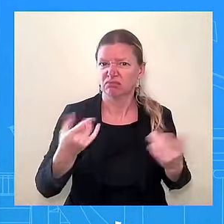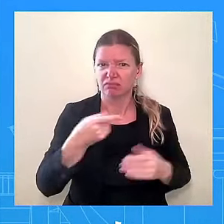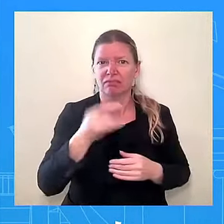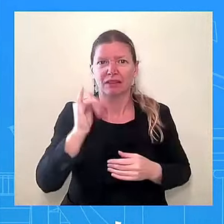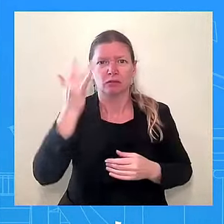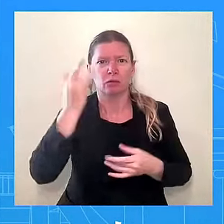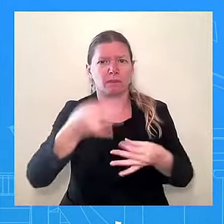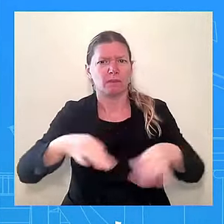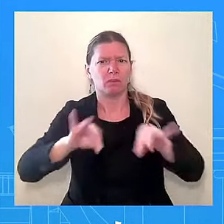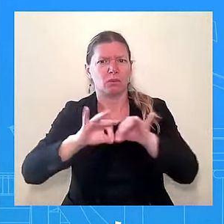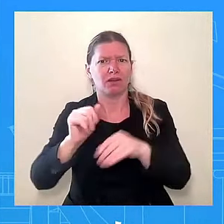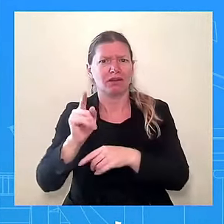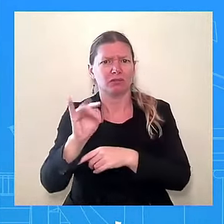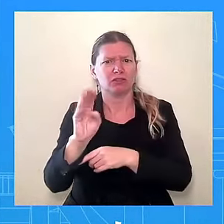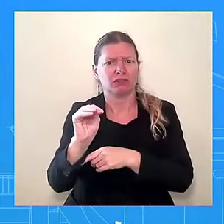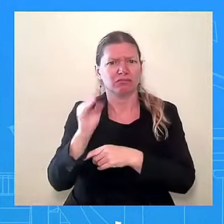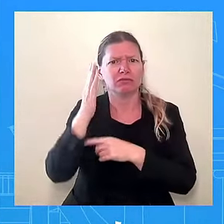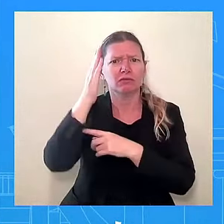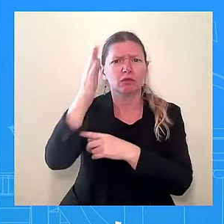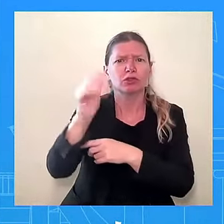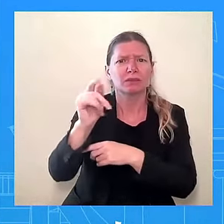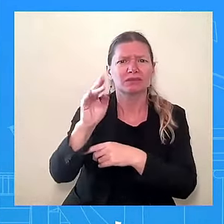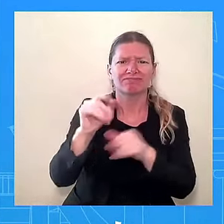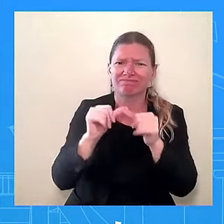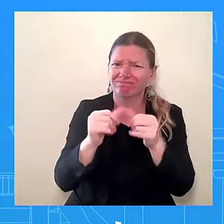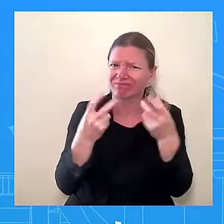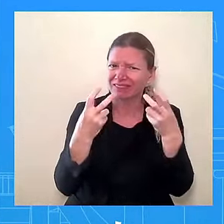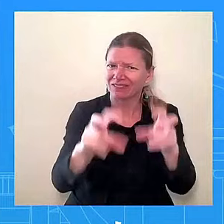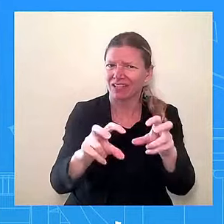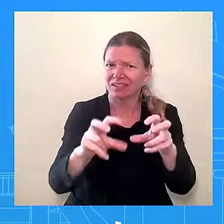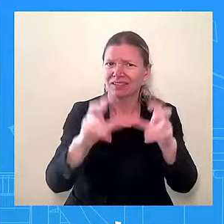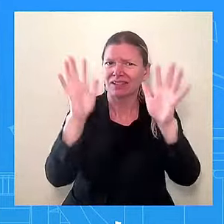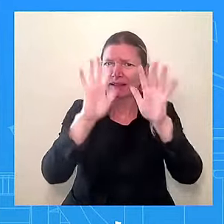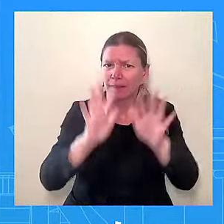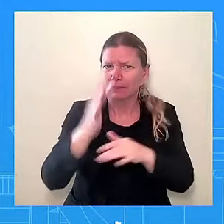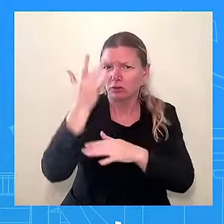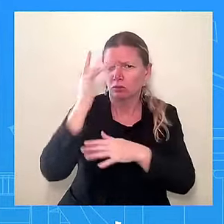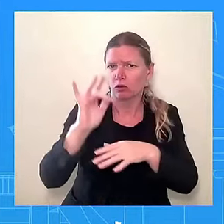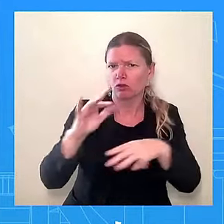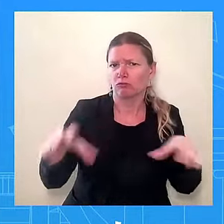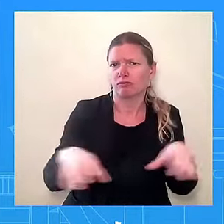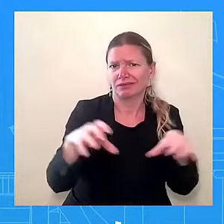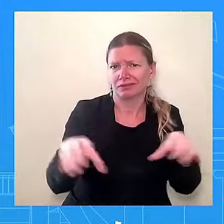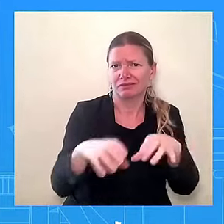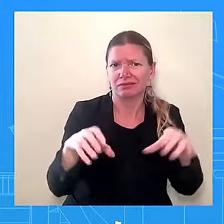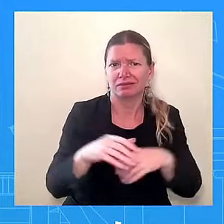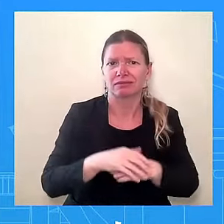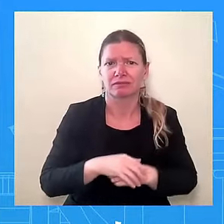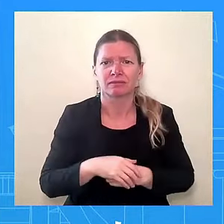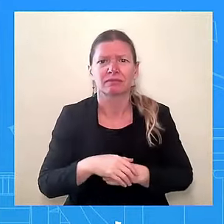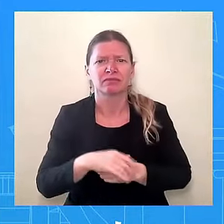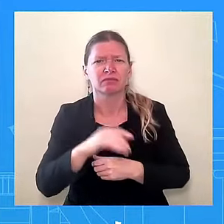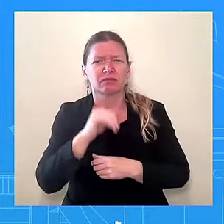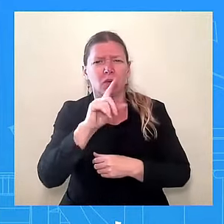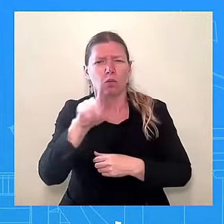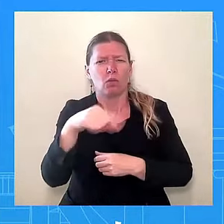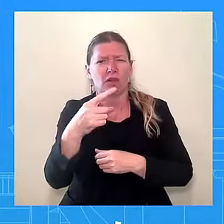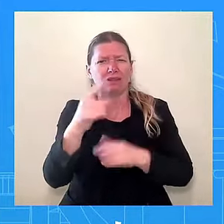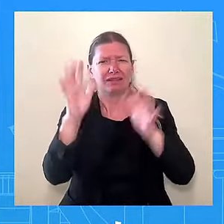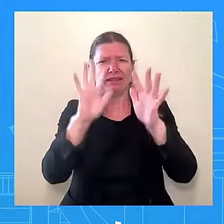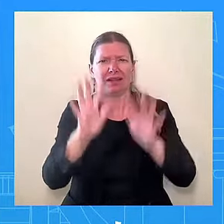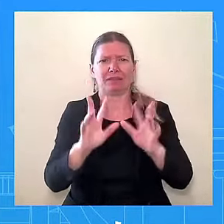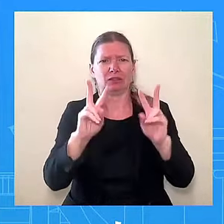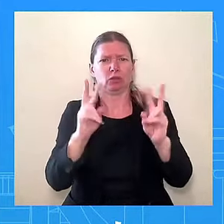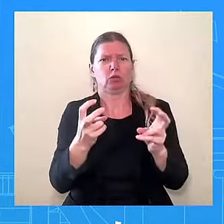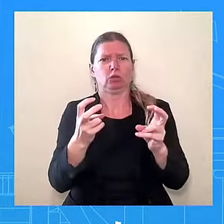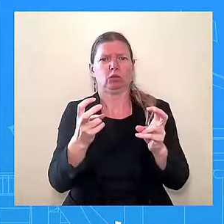Frankly, it isn't just about dealing with the climate issue. It's about creating a whole new American economy that creates new